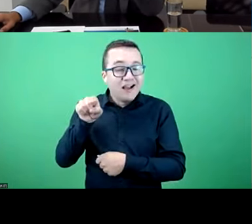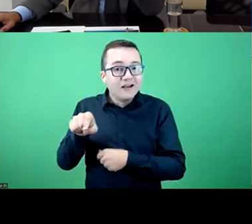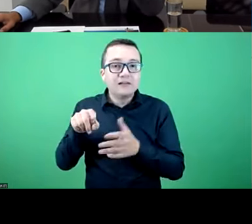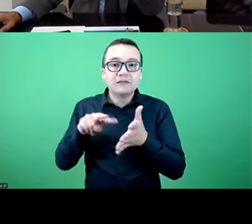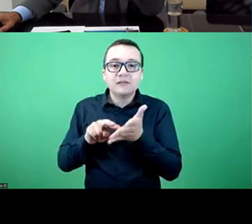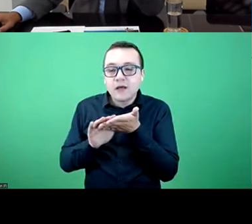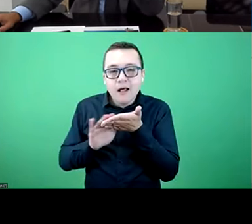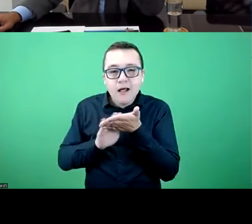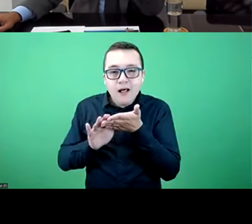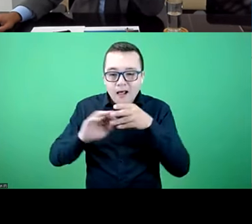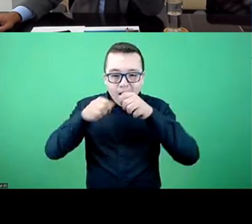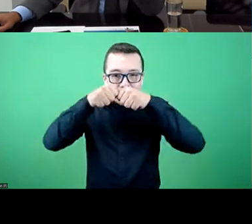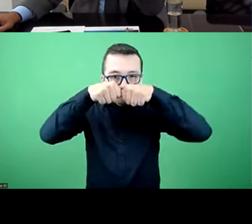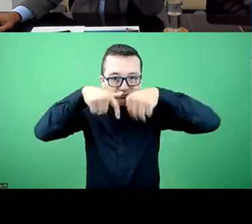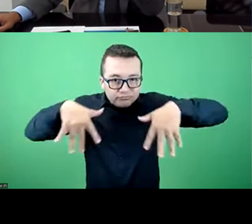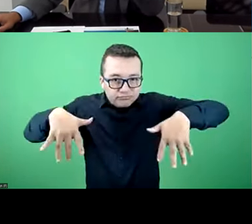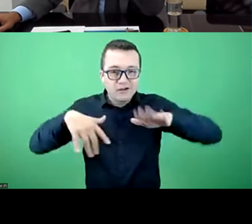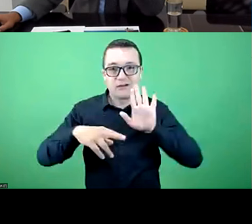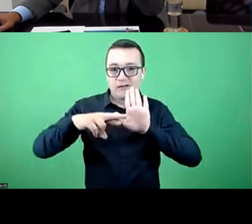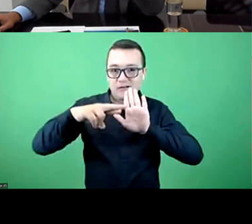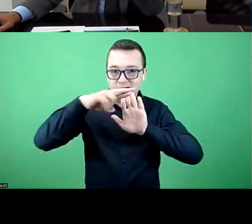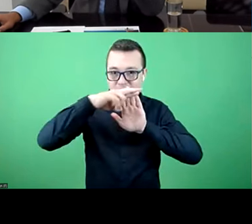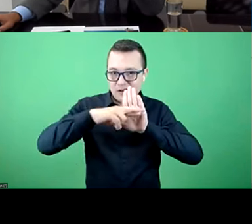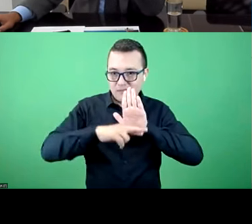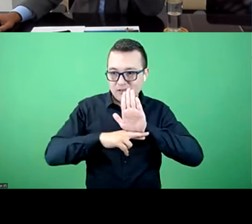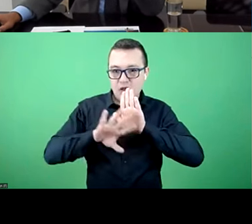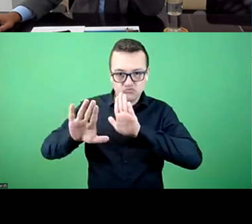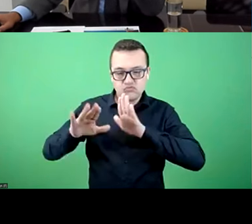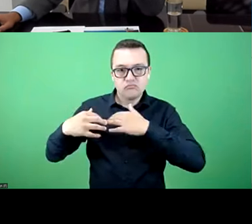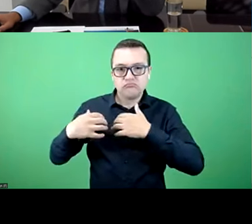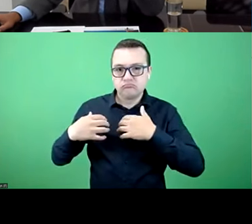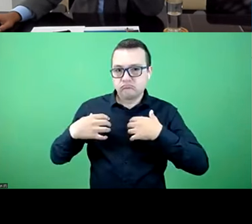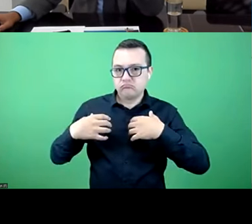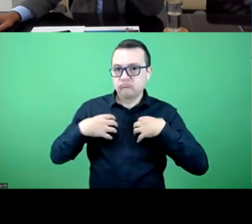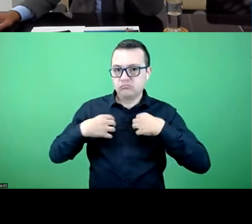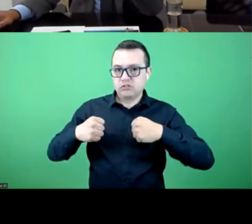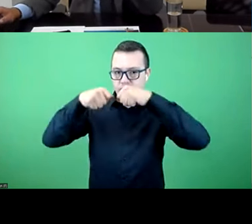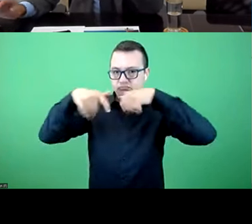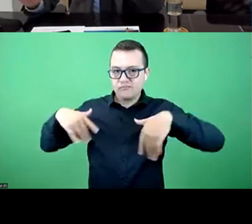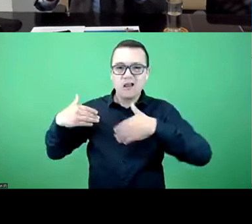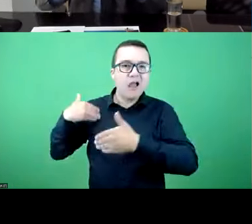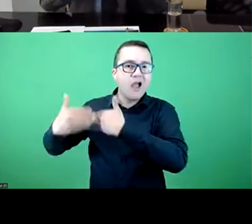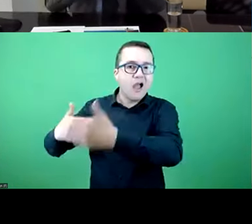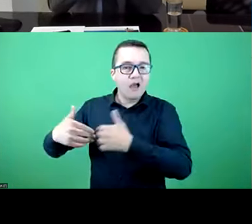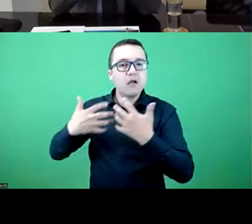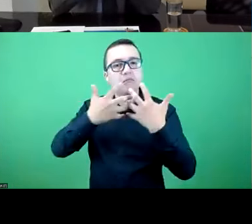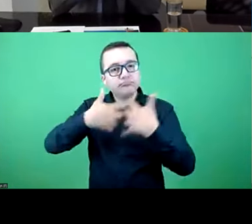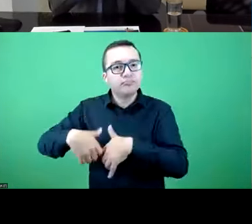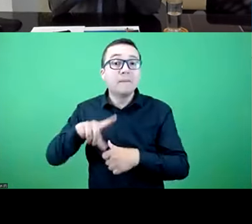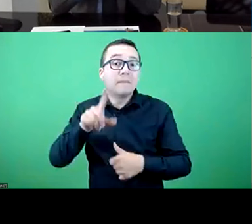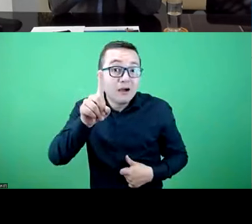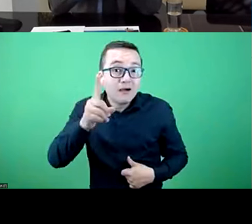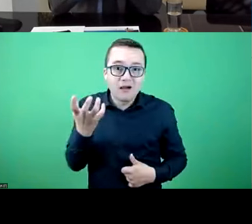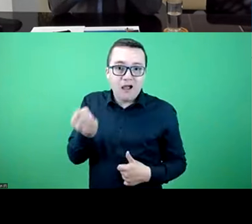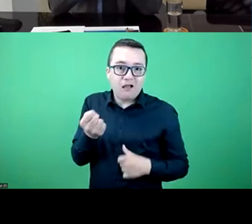was drafted in 1988 to regulate a system that